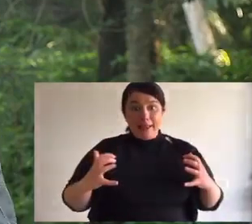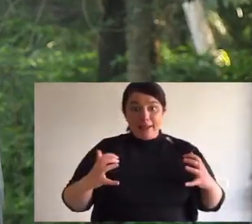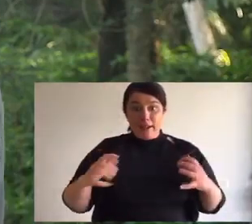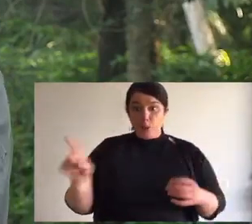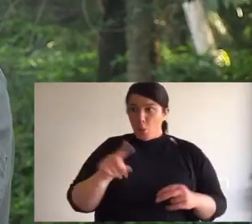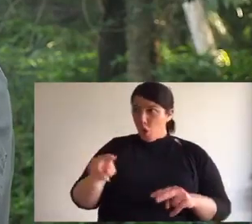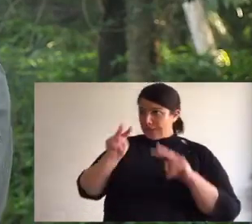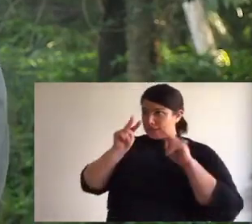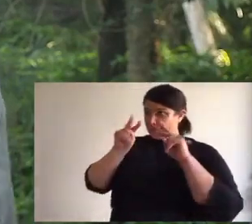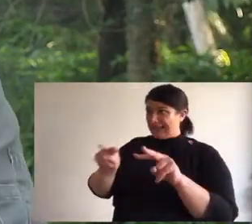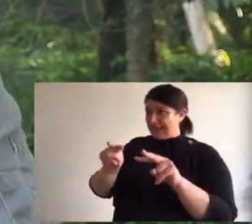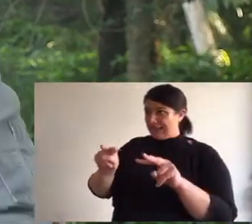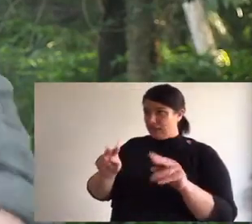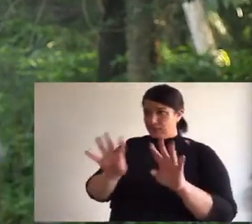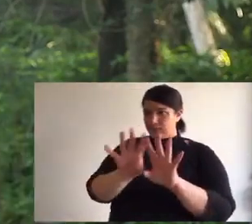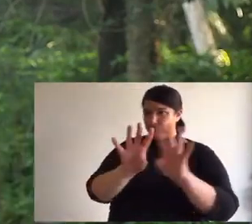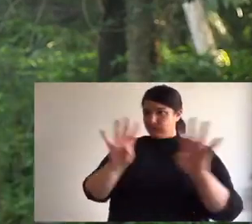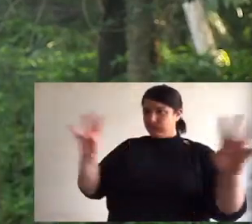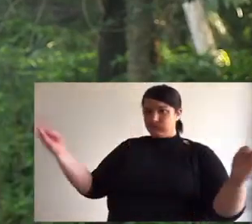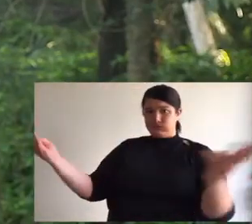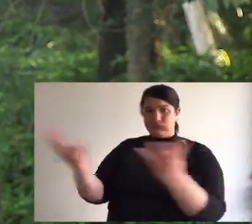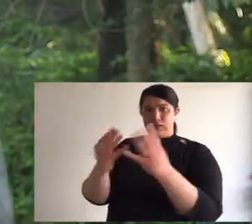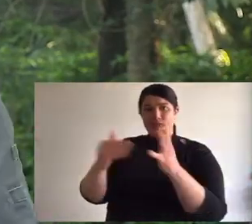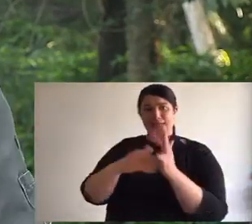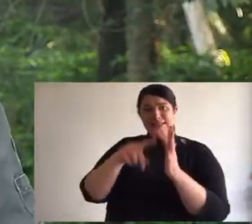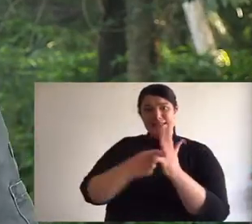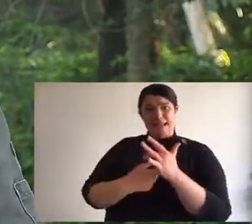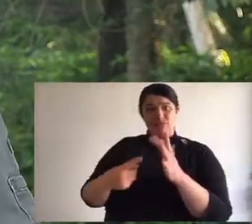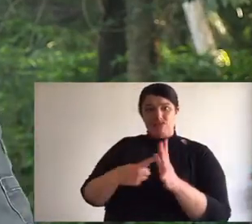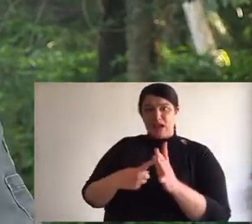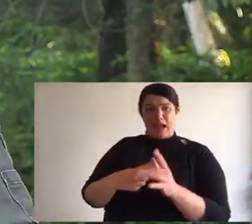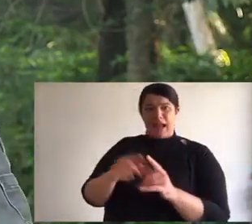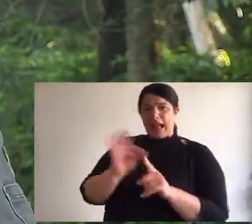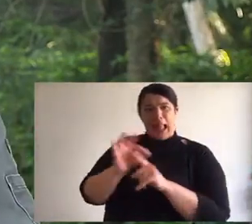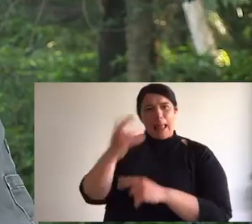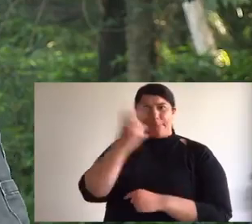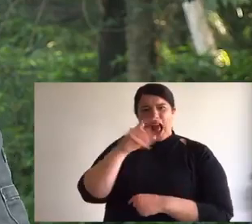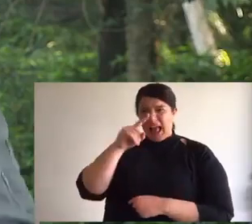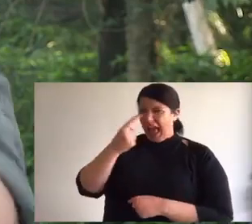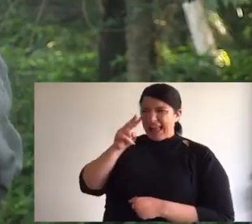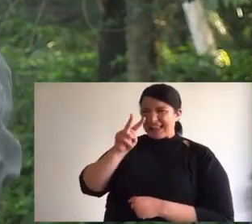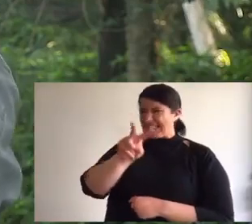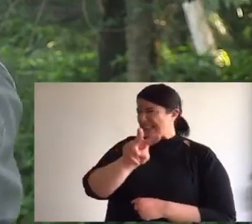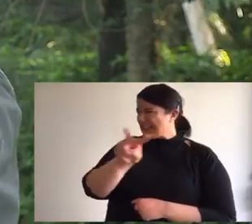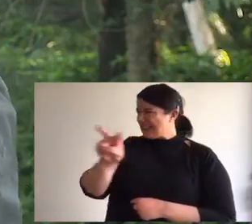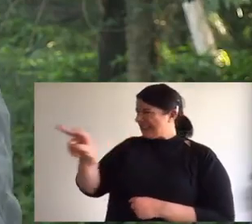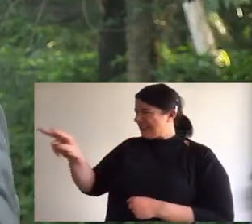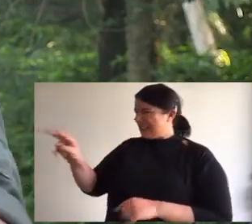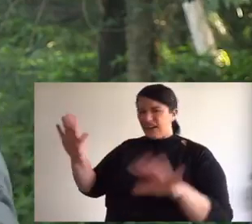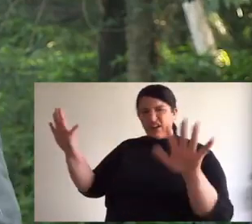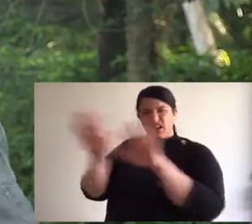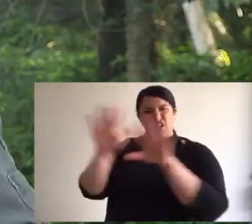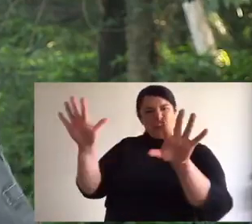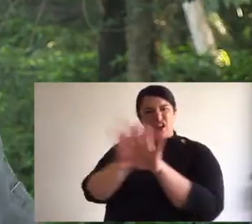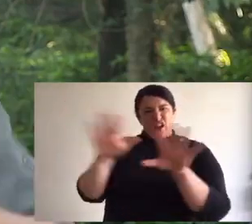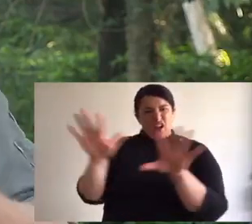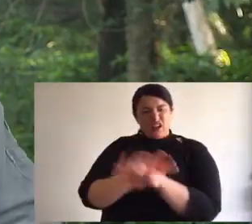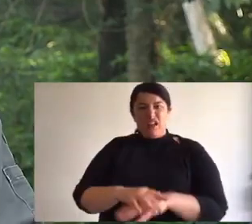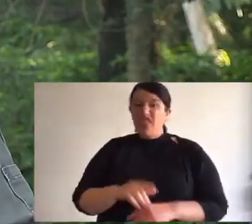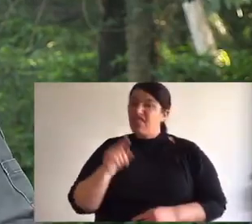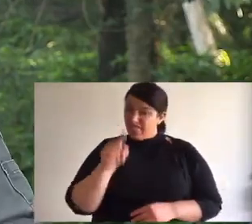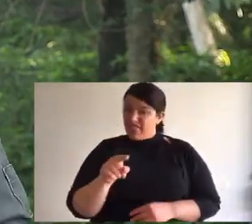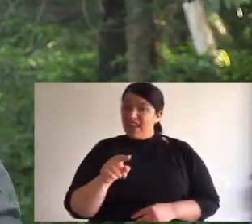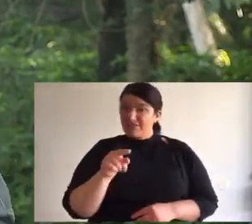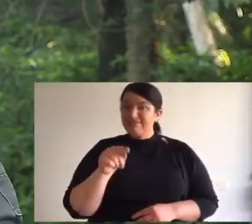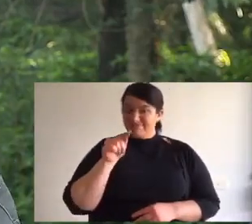they look at zebras, they see a herd of zebra and they can't pick one from the other because it's all disrupted by the black and white